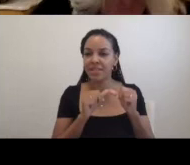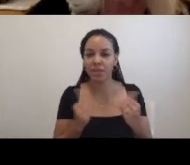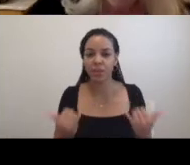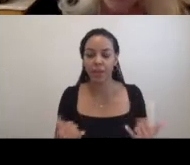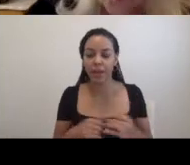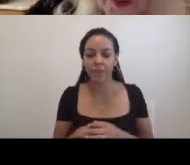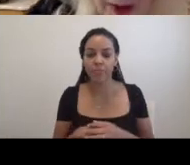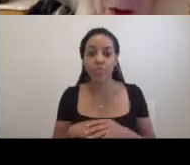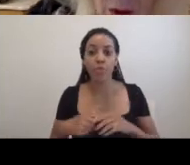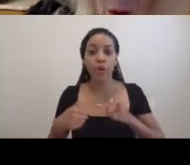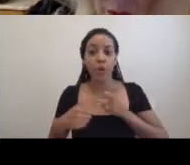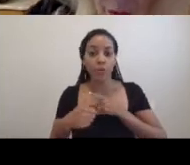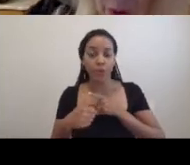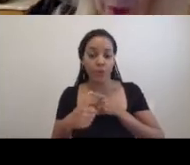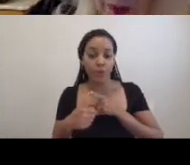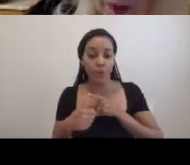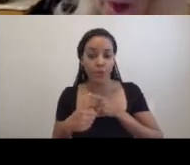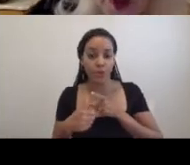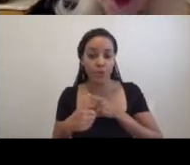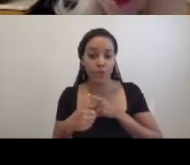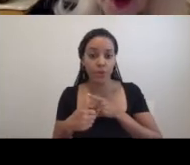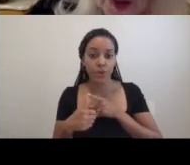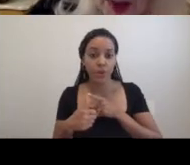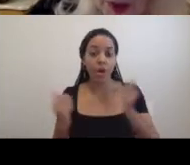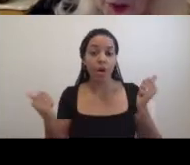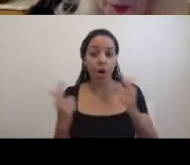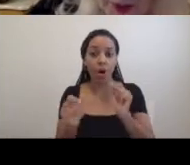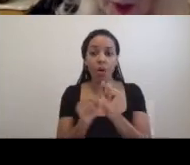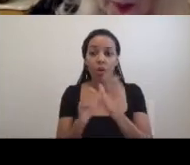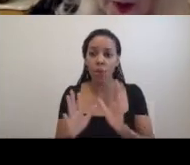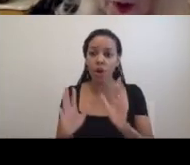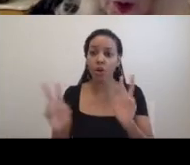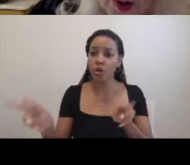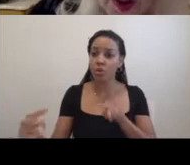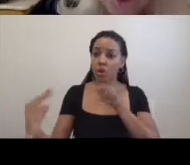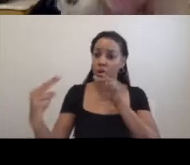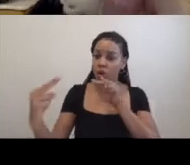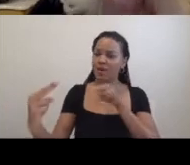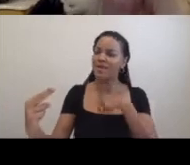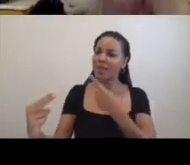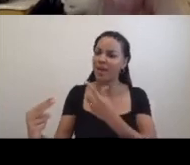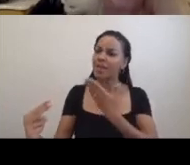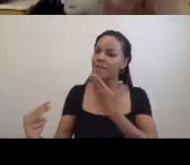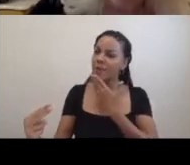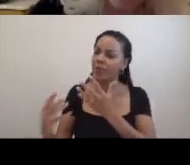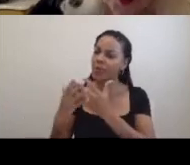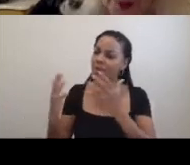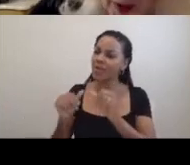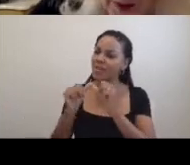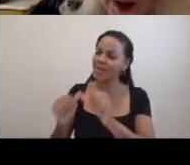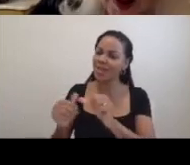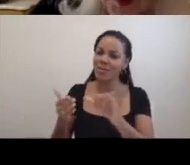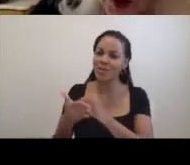One, face all the workers. Say thank you for keeping New York City alive everywhere.